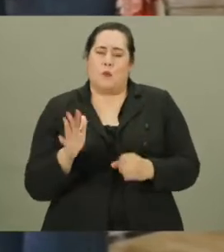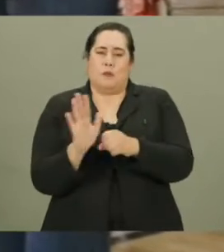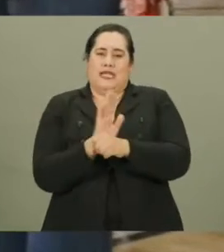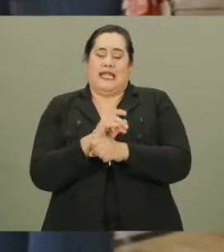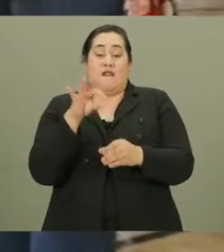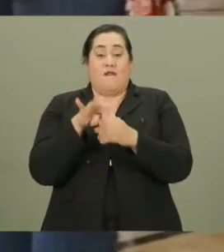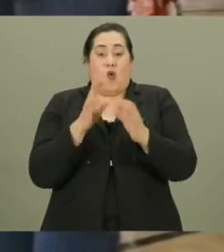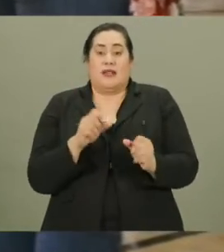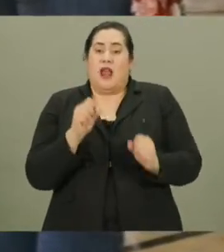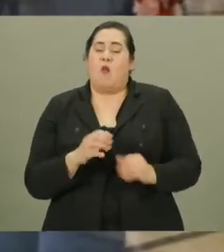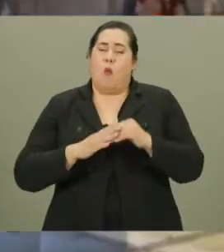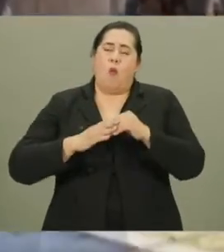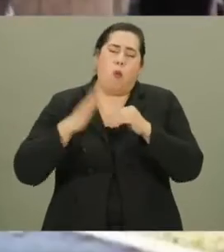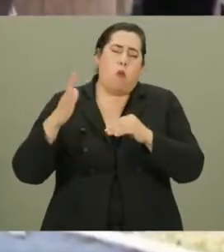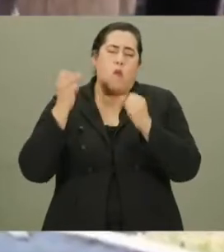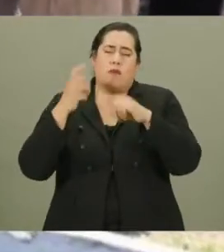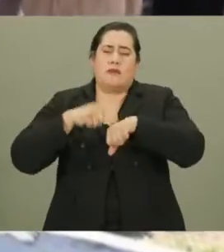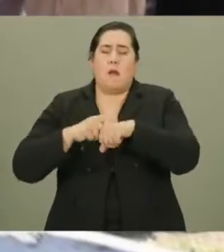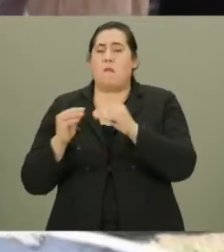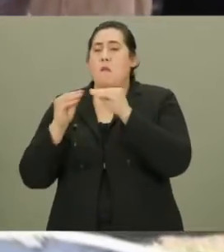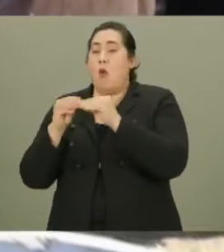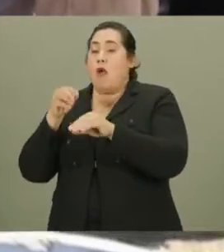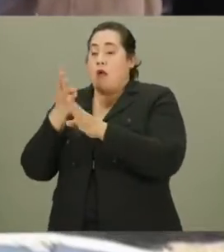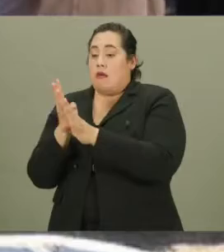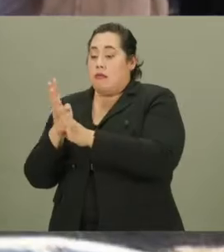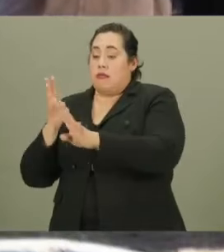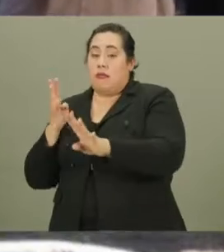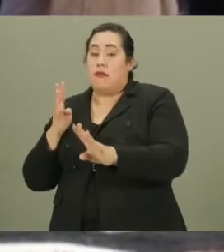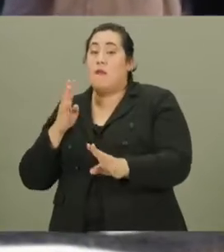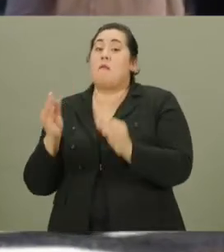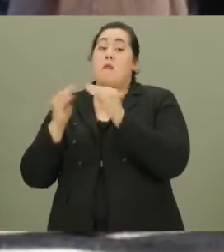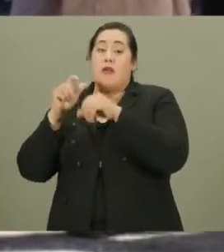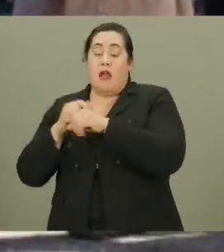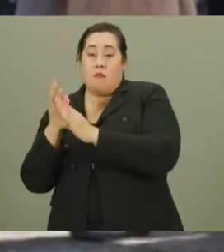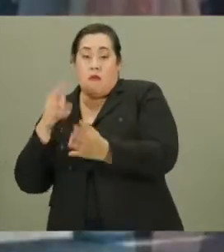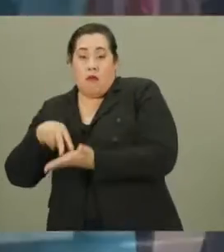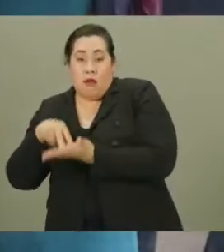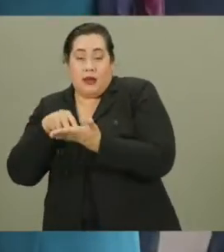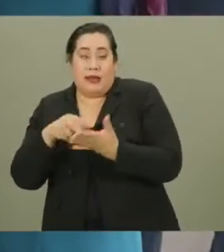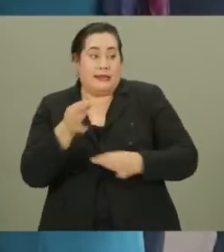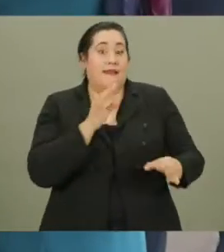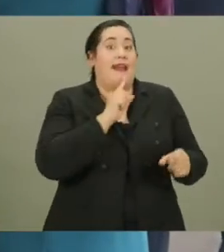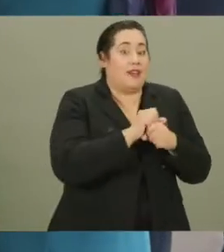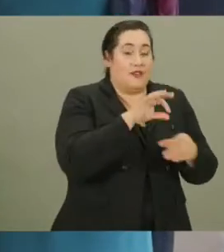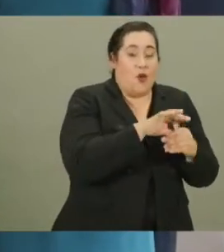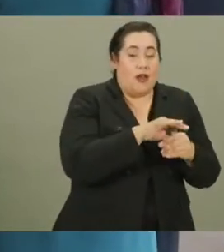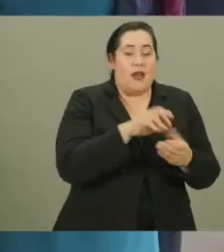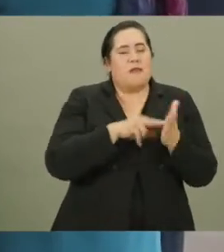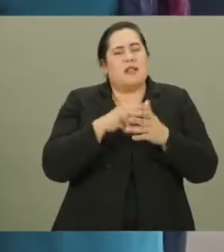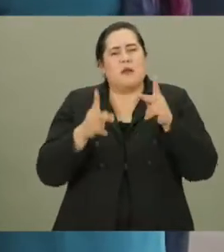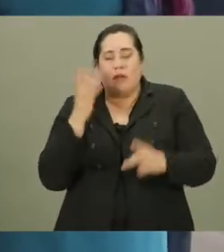quite busy and voters could spend more time standing in line than actually voting. Therefore, people with visible or hidden